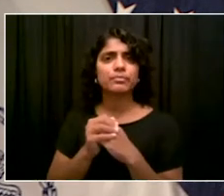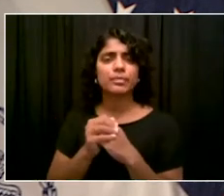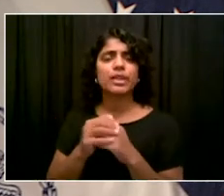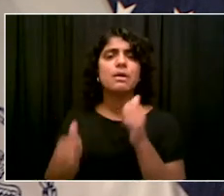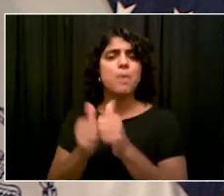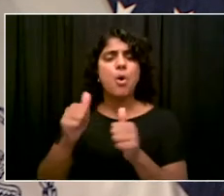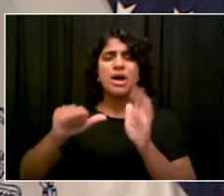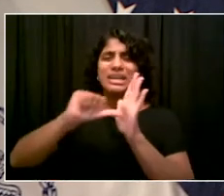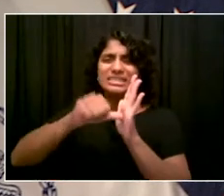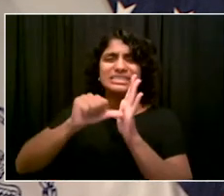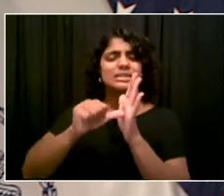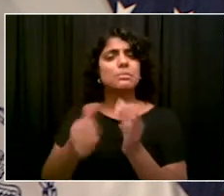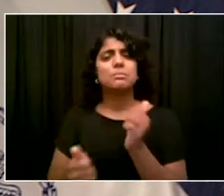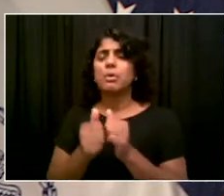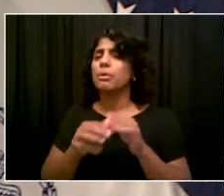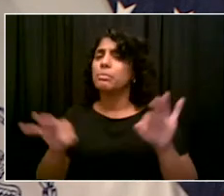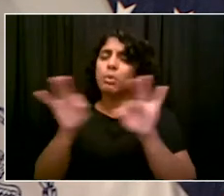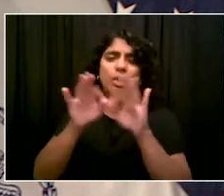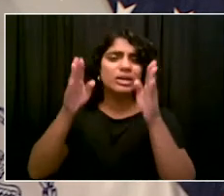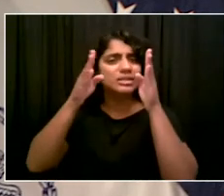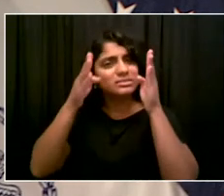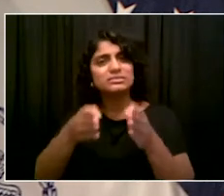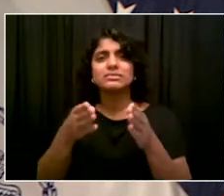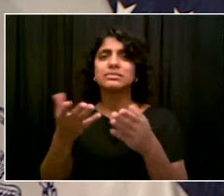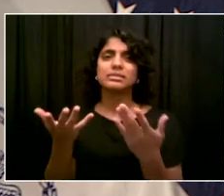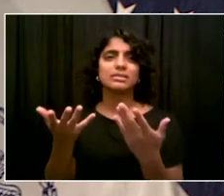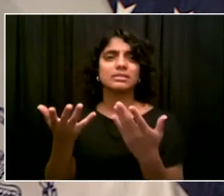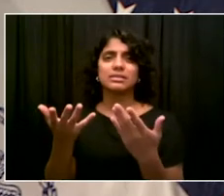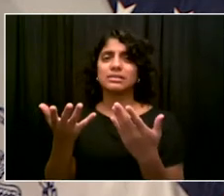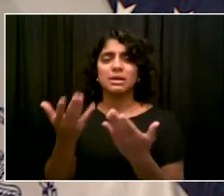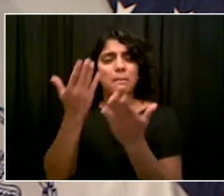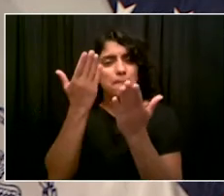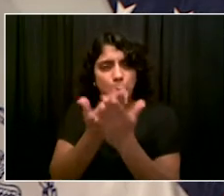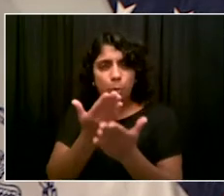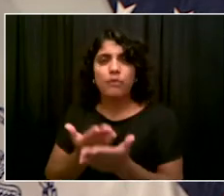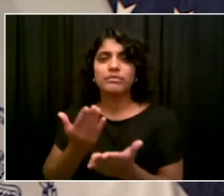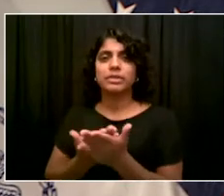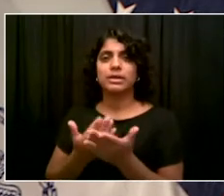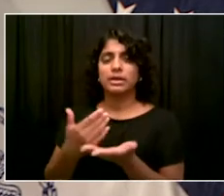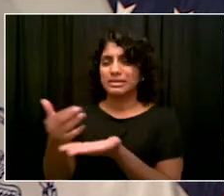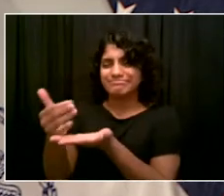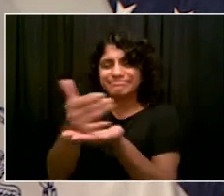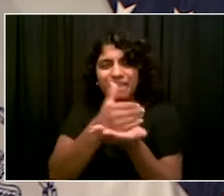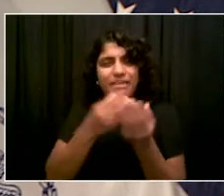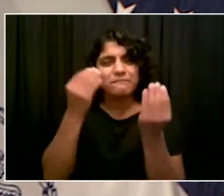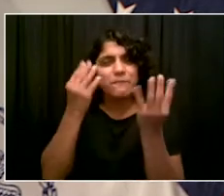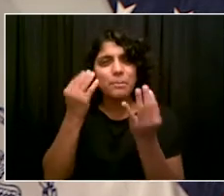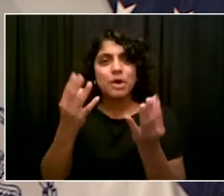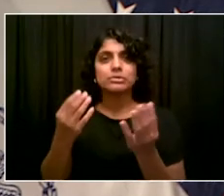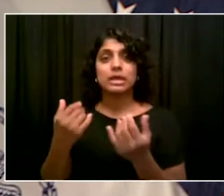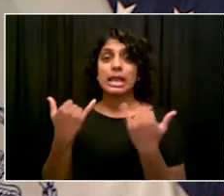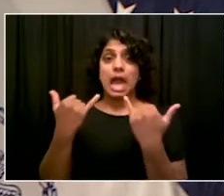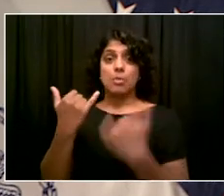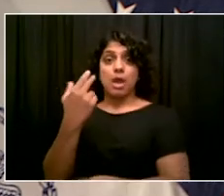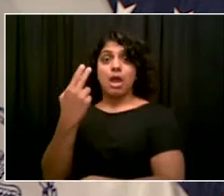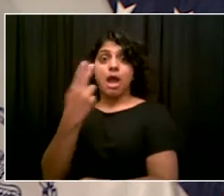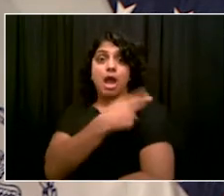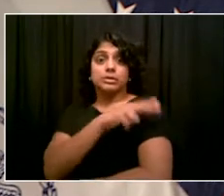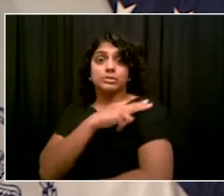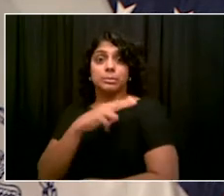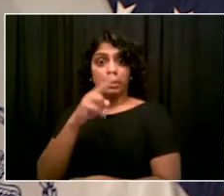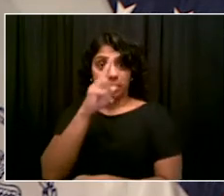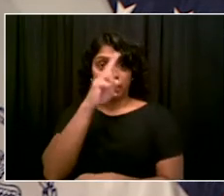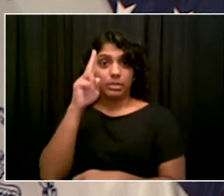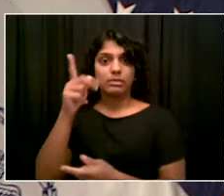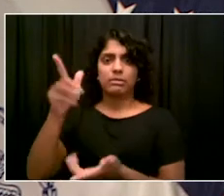Hospitalization is really the leading edge here. The thing that tells us the most about the ability of people to either not get COVID or survive COVID,